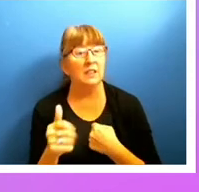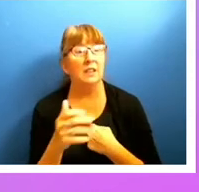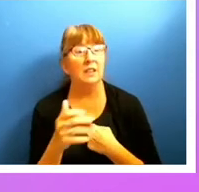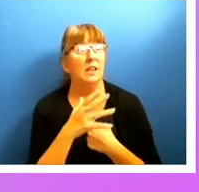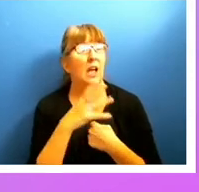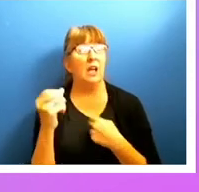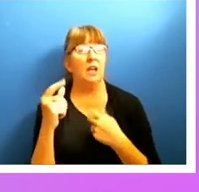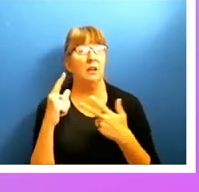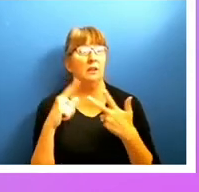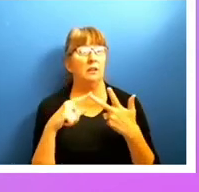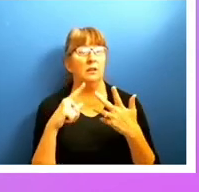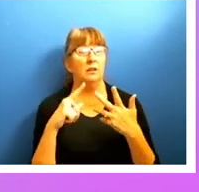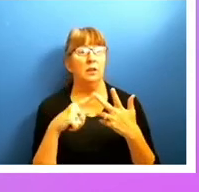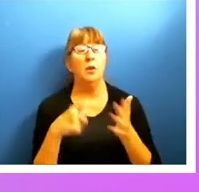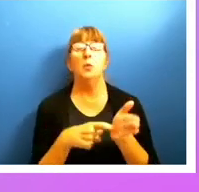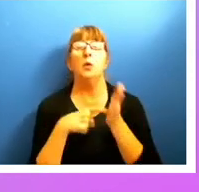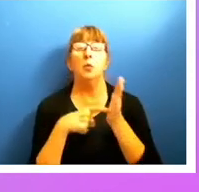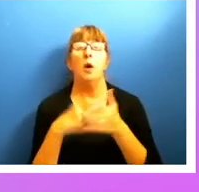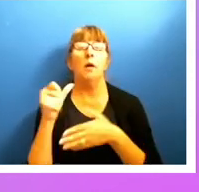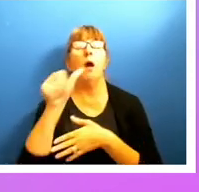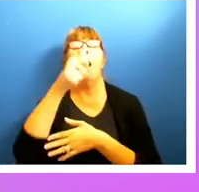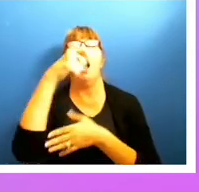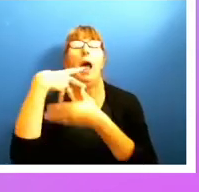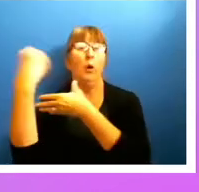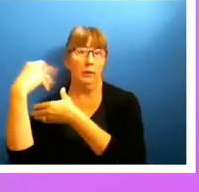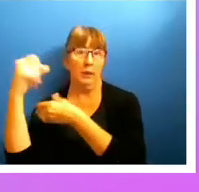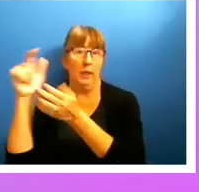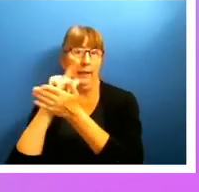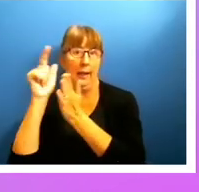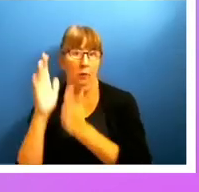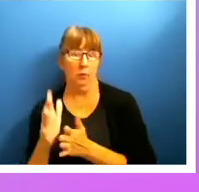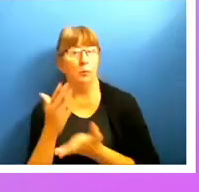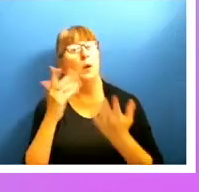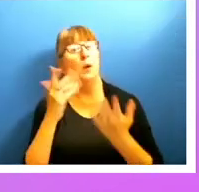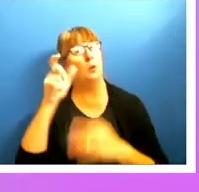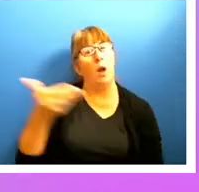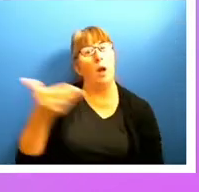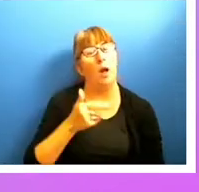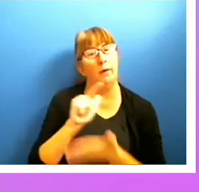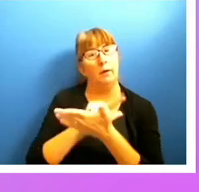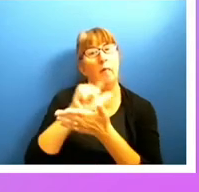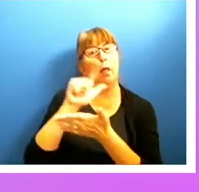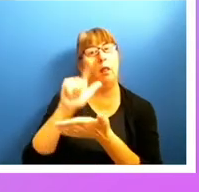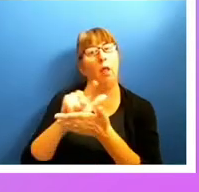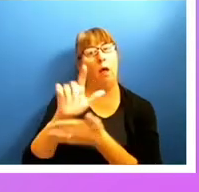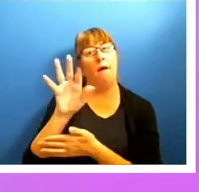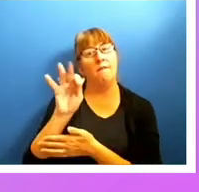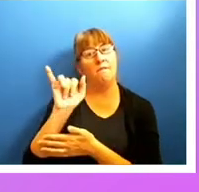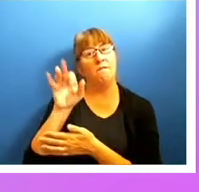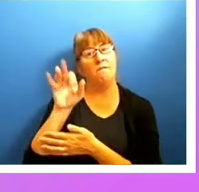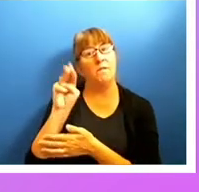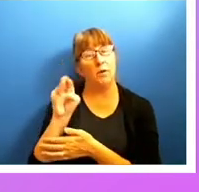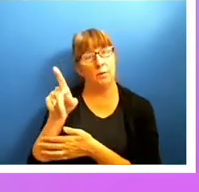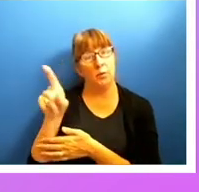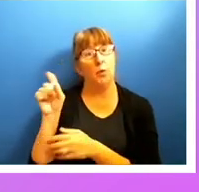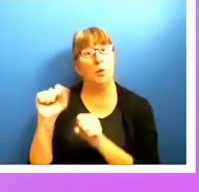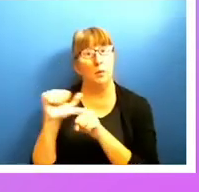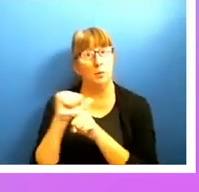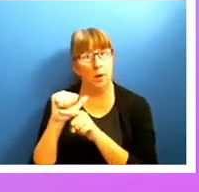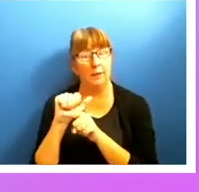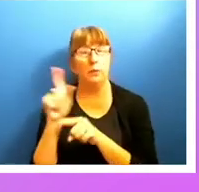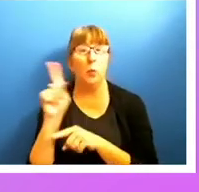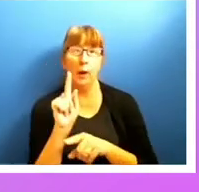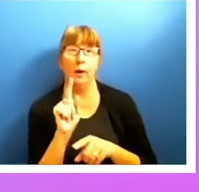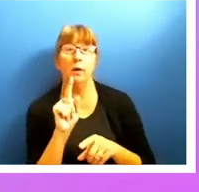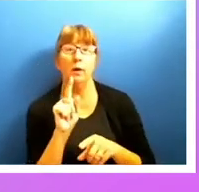going to call for outside counsel. So you're probably going to have to hire a law firm who can practice where the lawsuit was filed and who